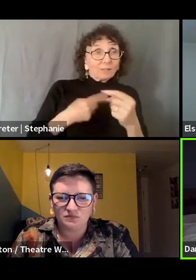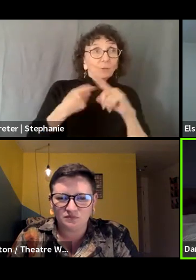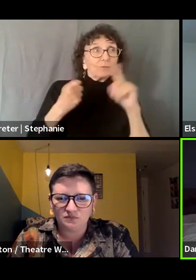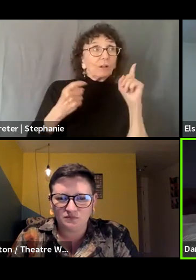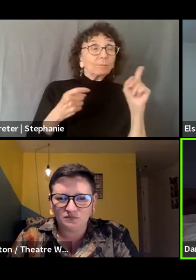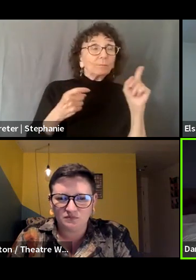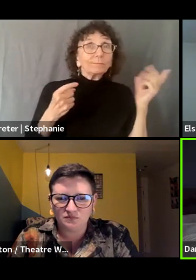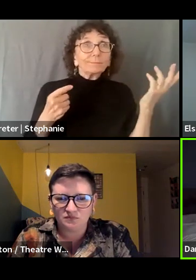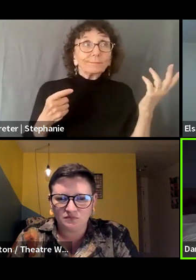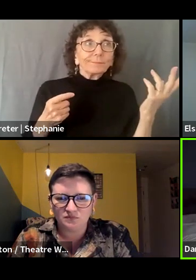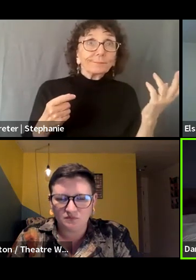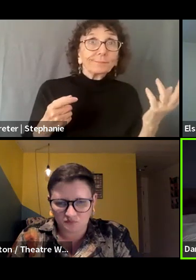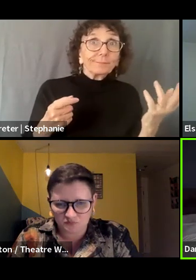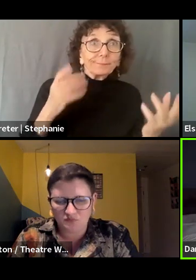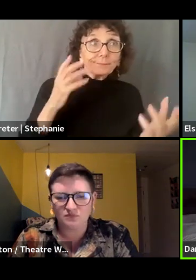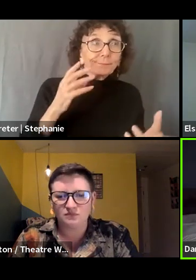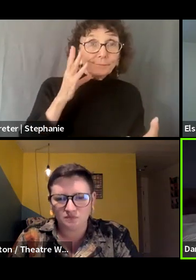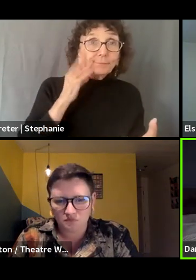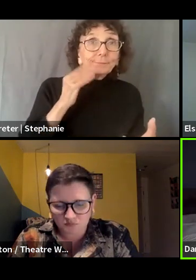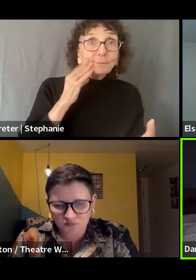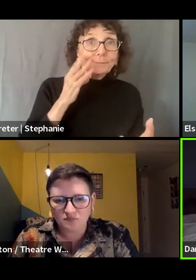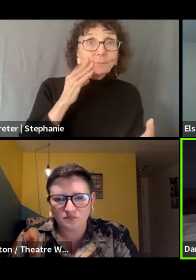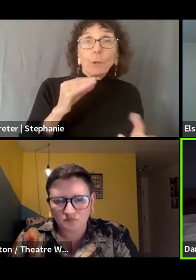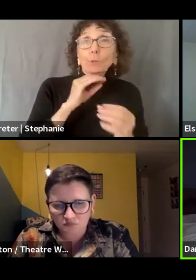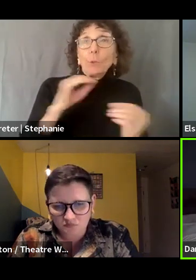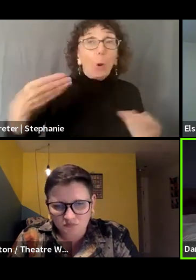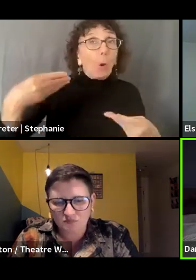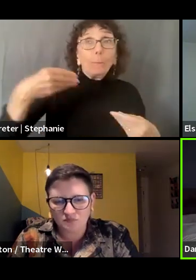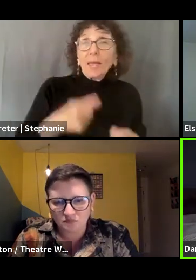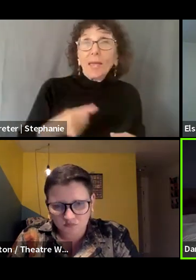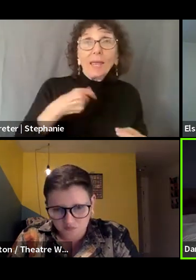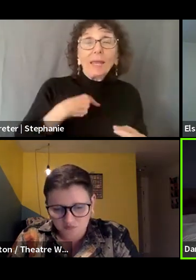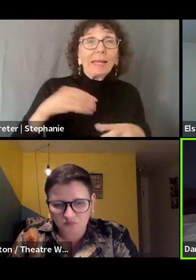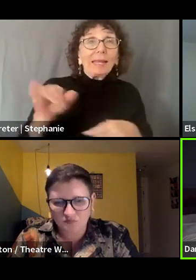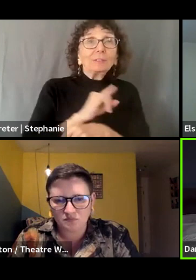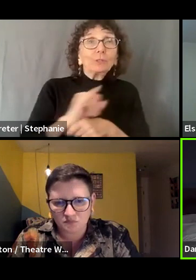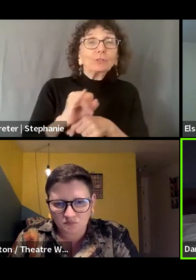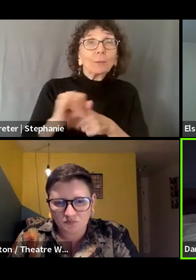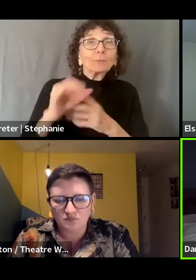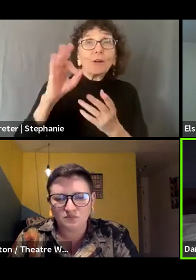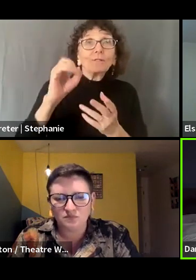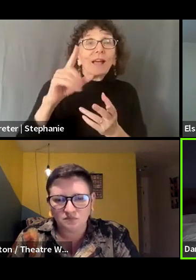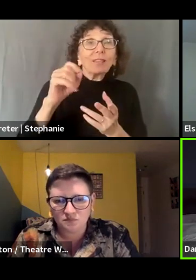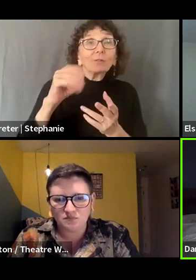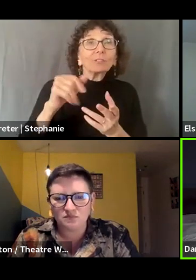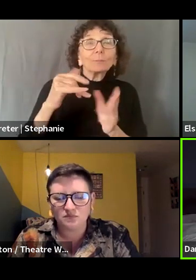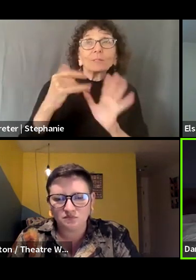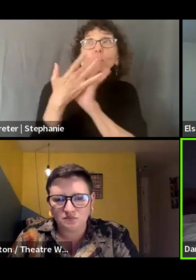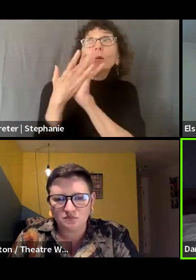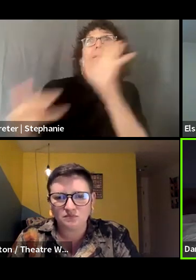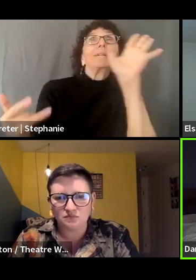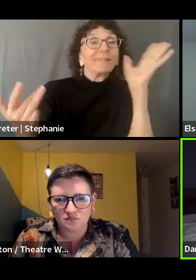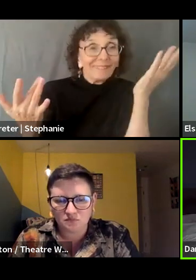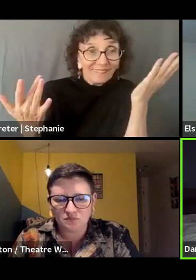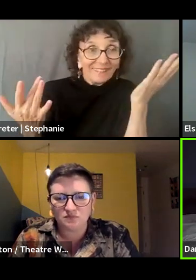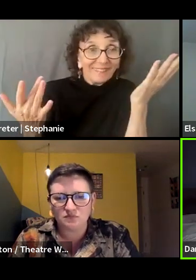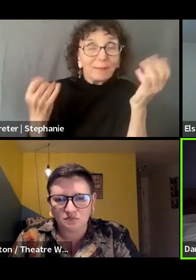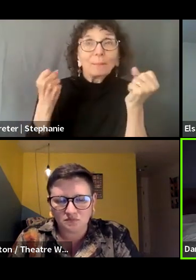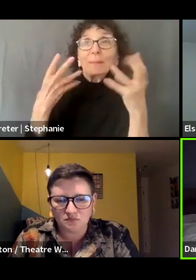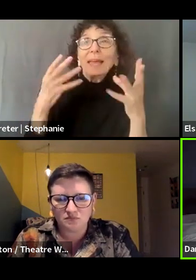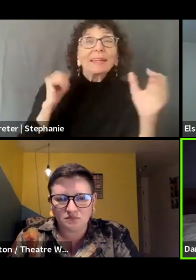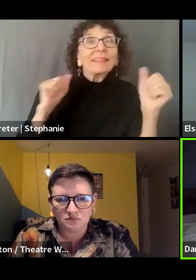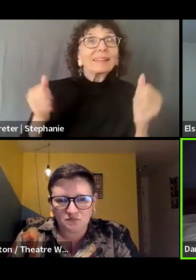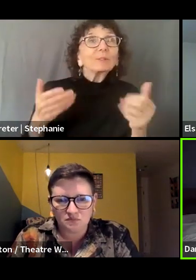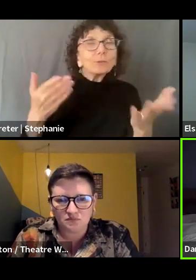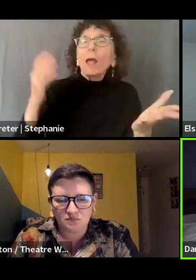like unpaid, under-resourced, hyper extractive internships and fellowships that a lot of theaters, um, were sort of putting out there as kind